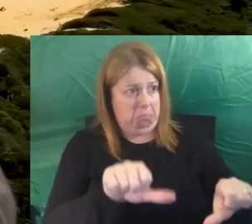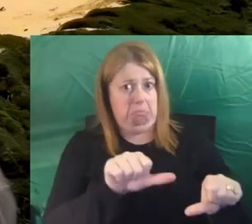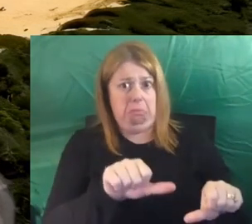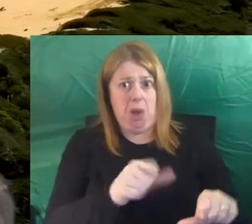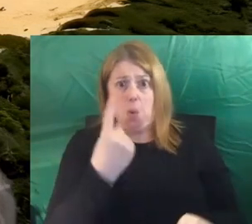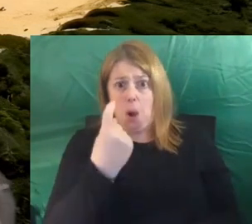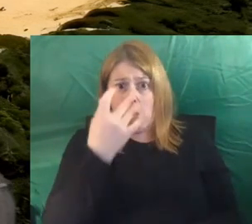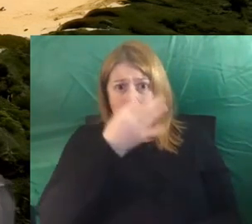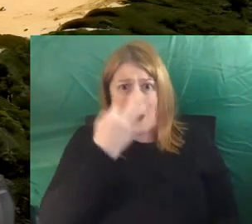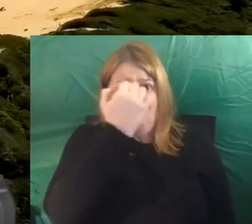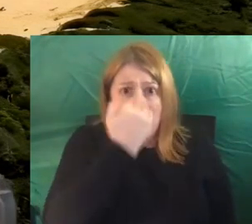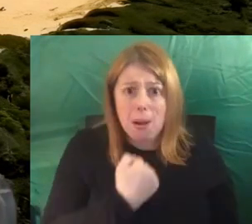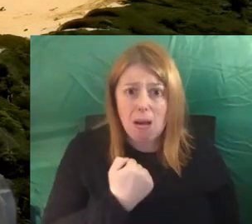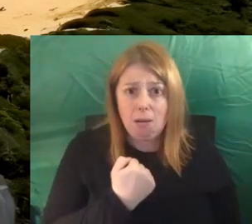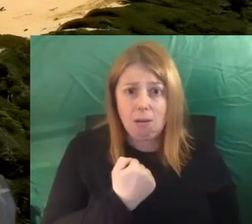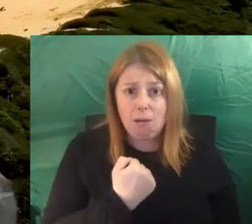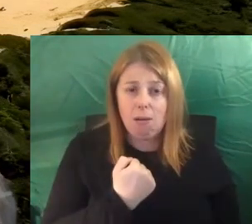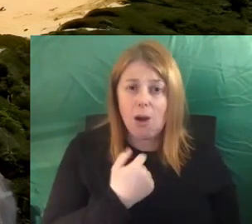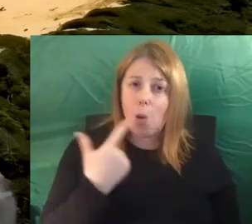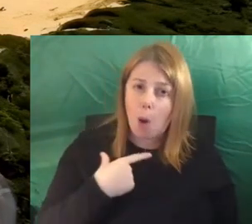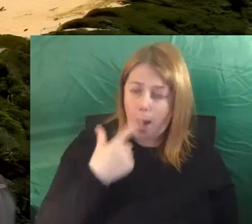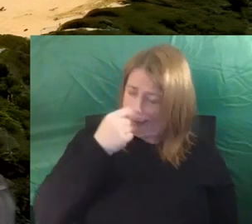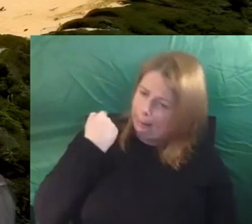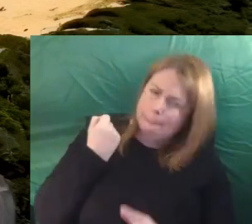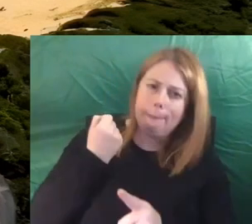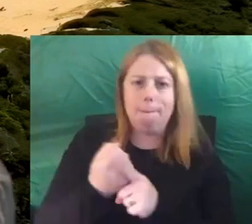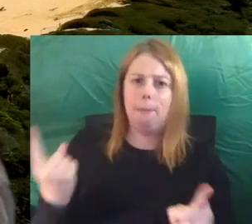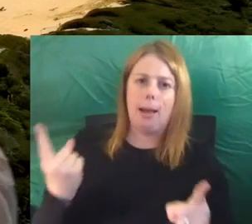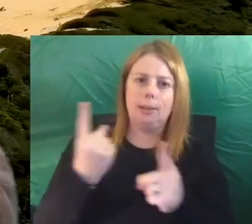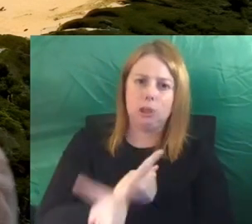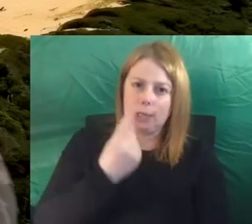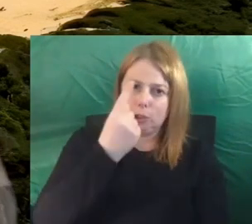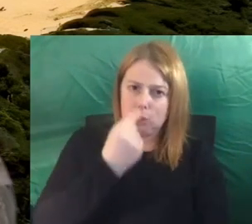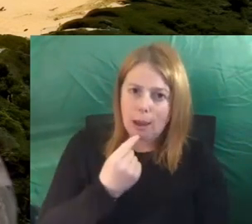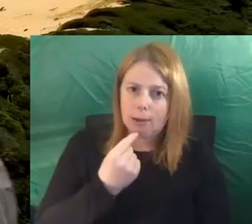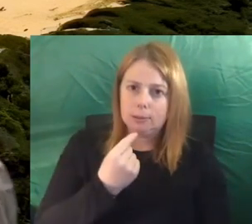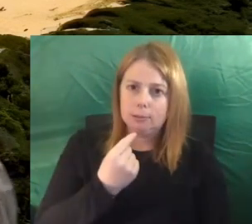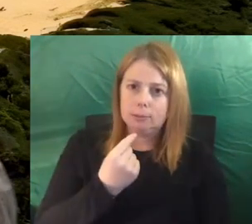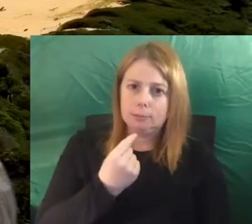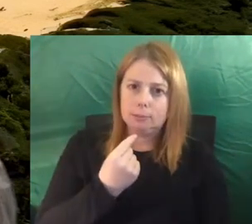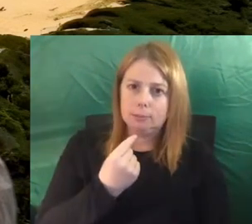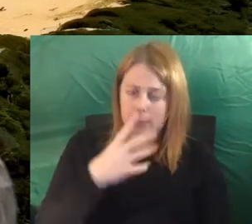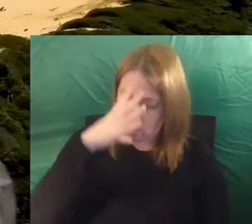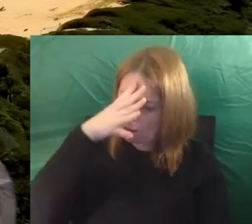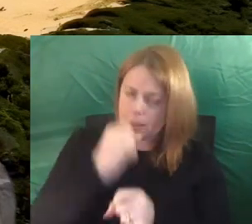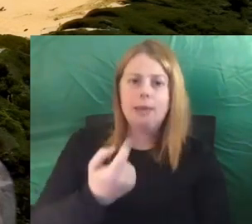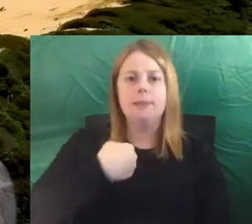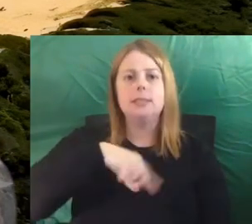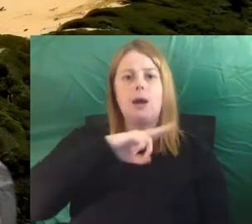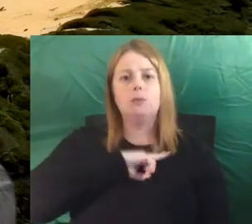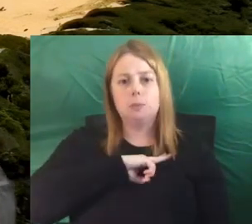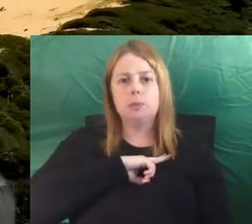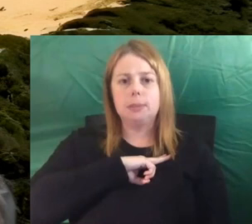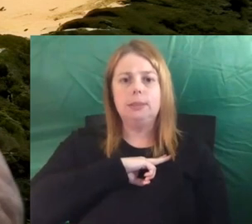because the difference that we can make on the primary prevention is huge. And I just believe it is our role and it's something that I'm really